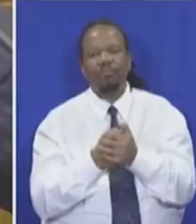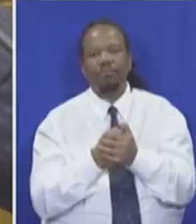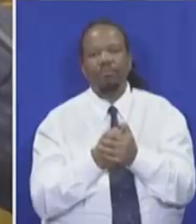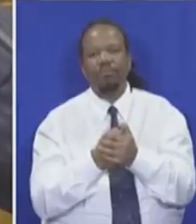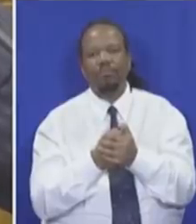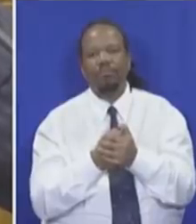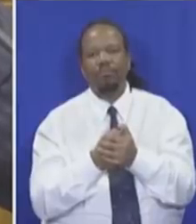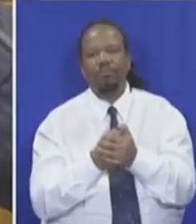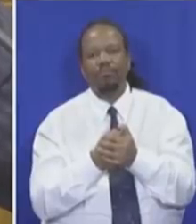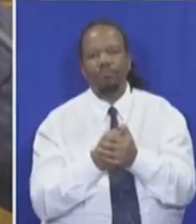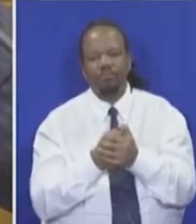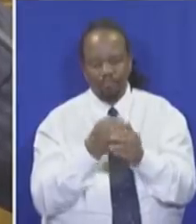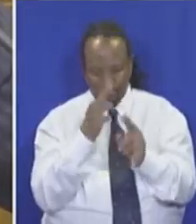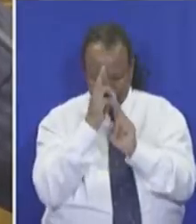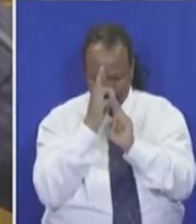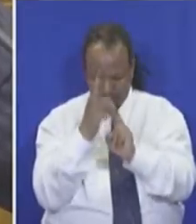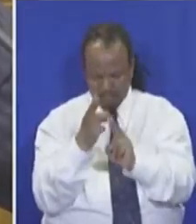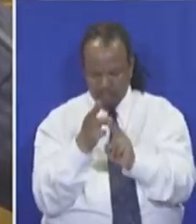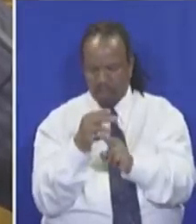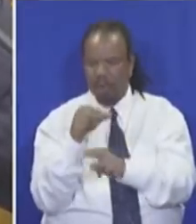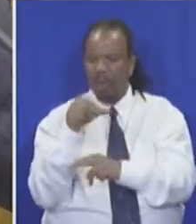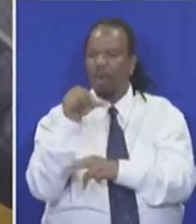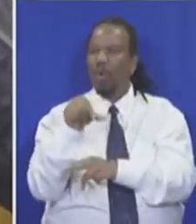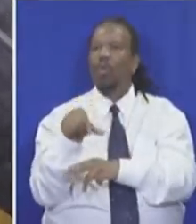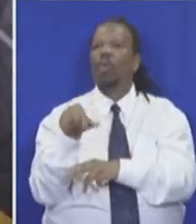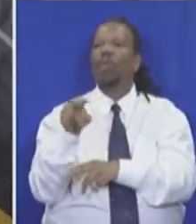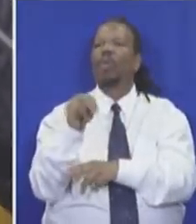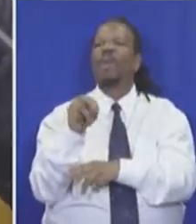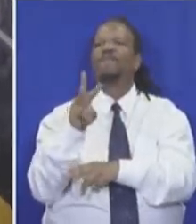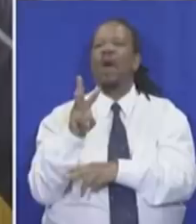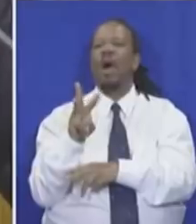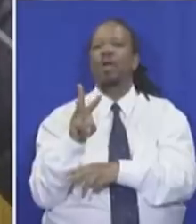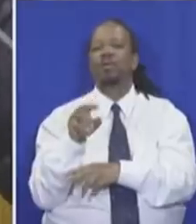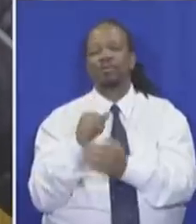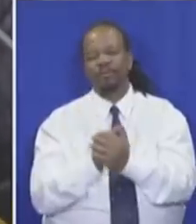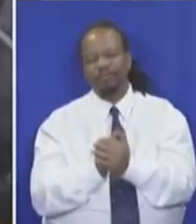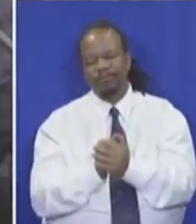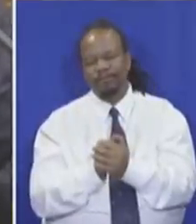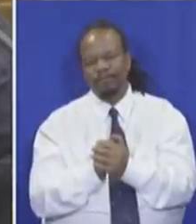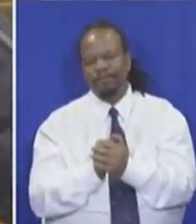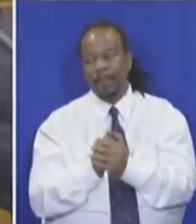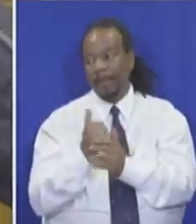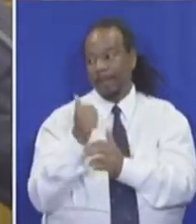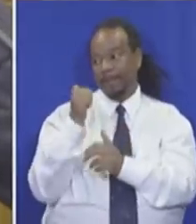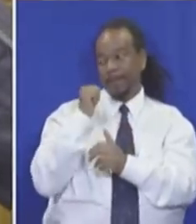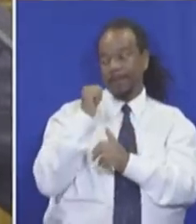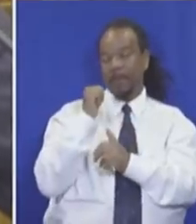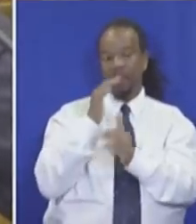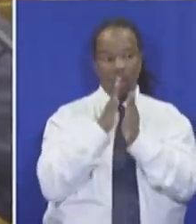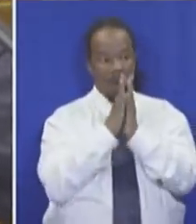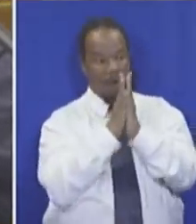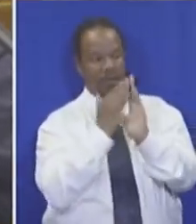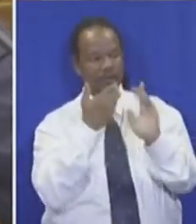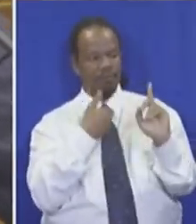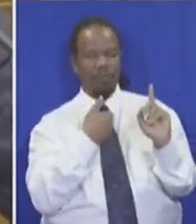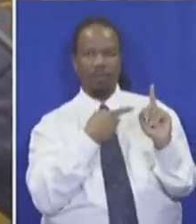Honorable Grunewald, you asked me yesterday that